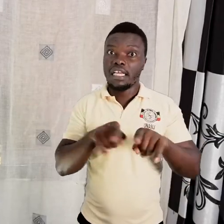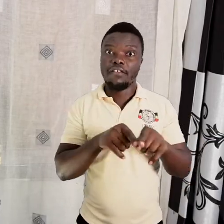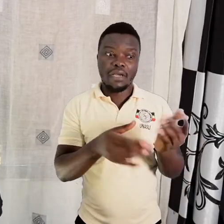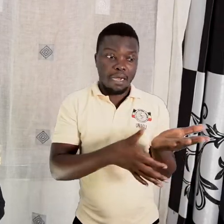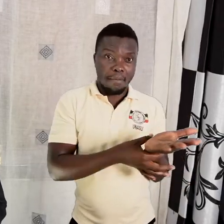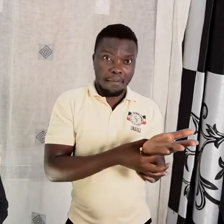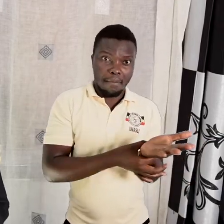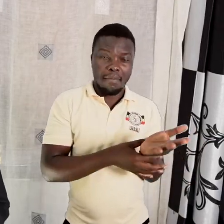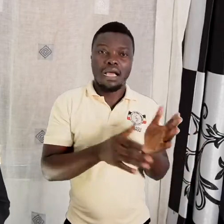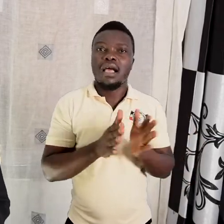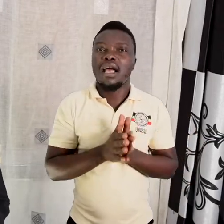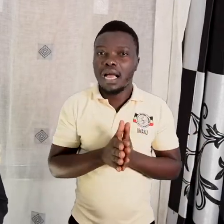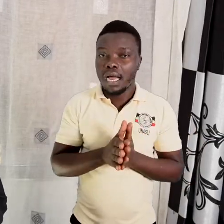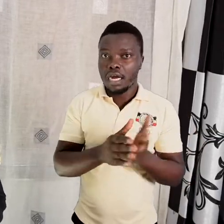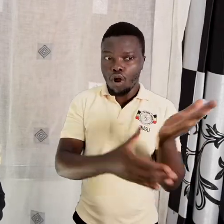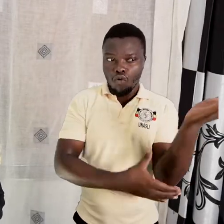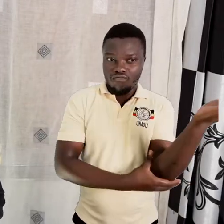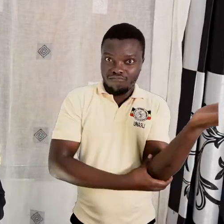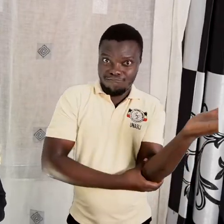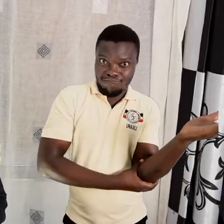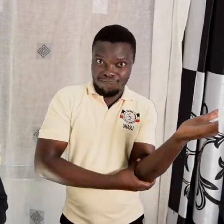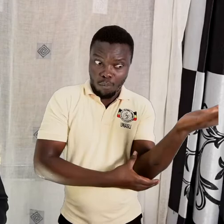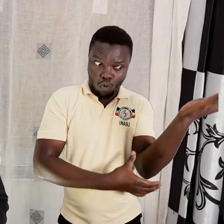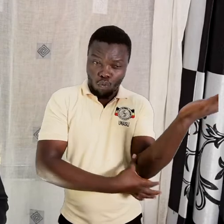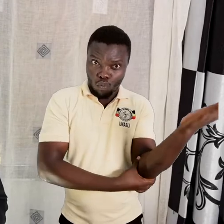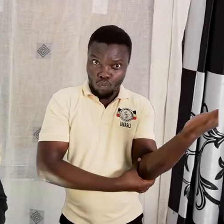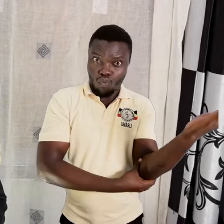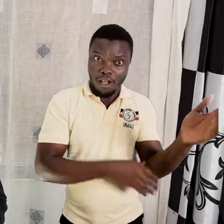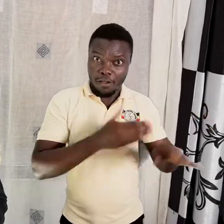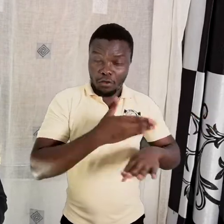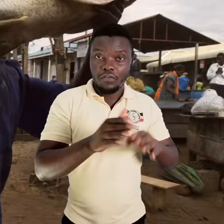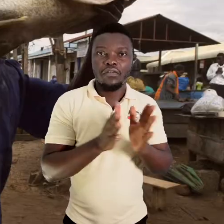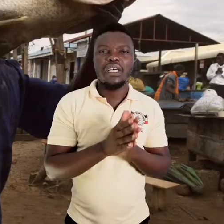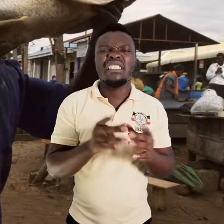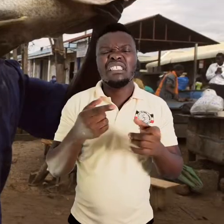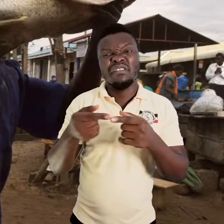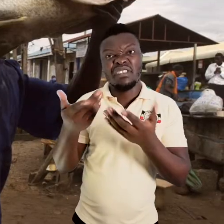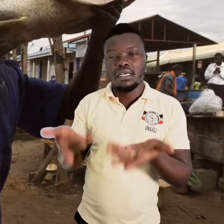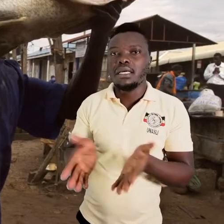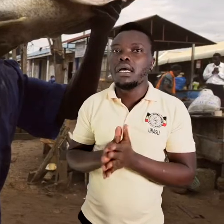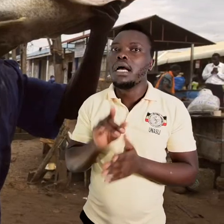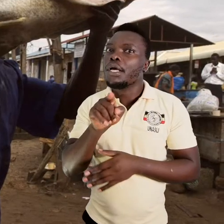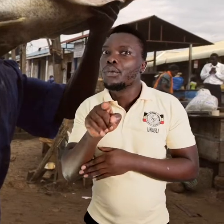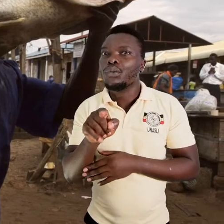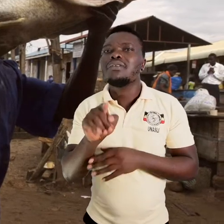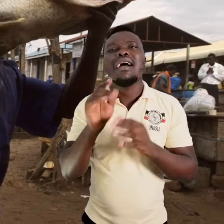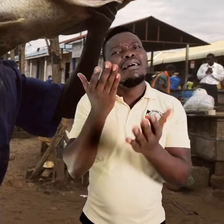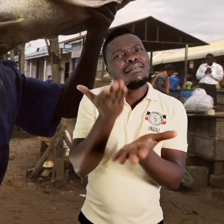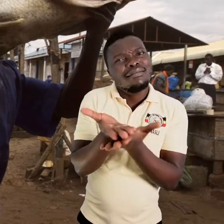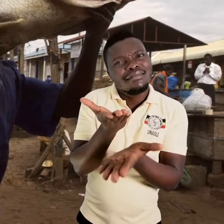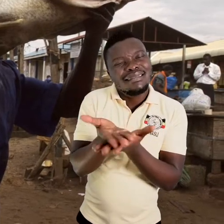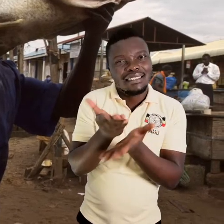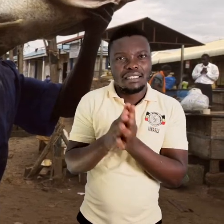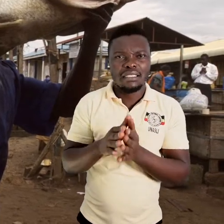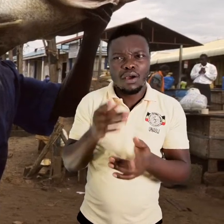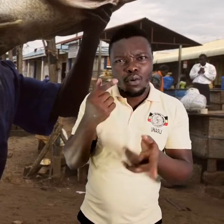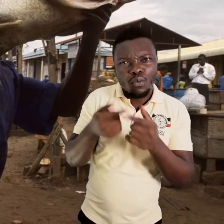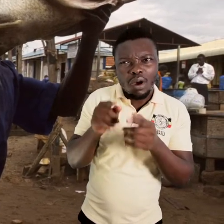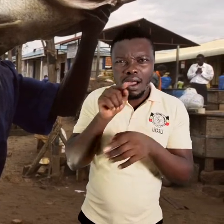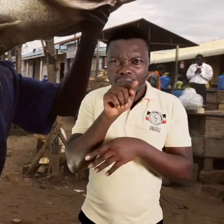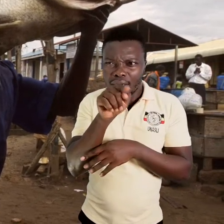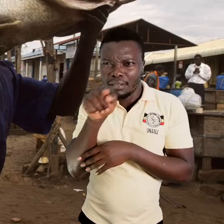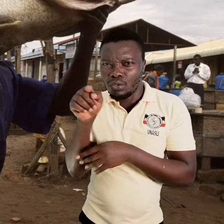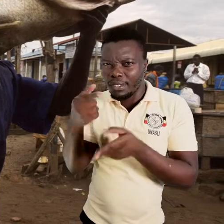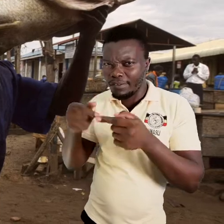but a few. For those of you who are hearing me, I would love you to find out what are those different